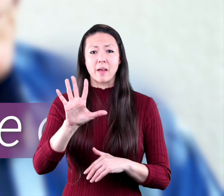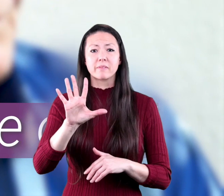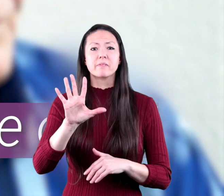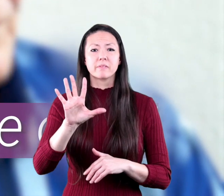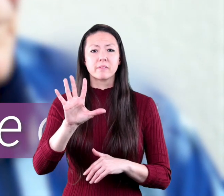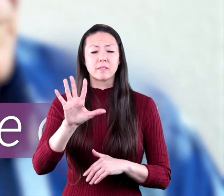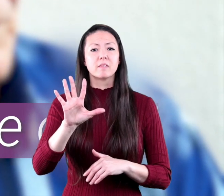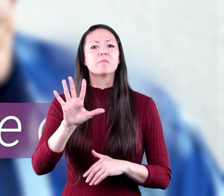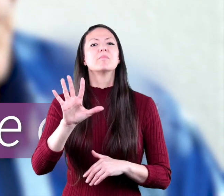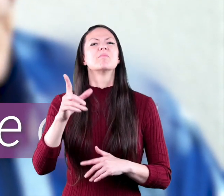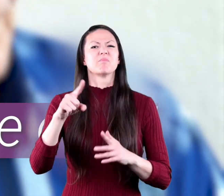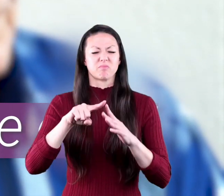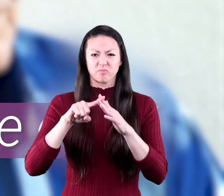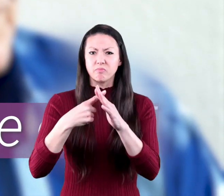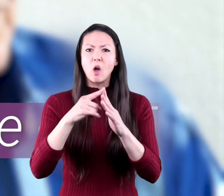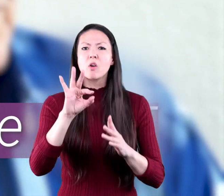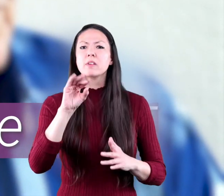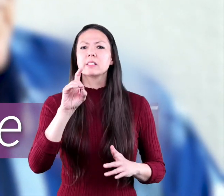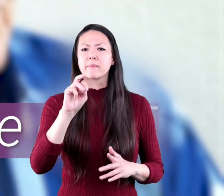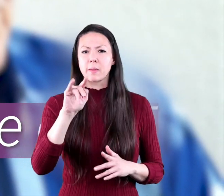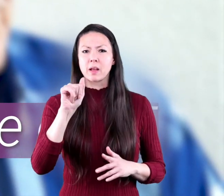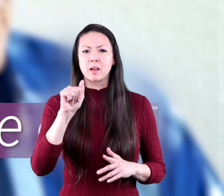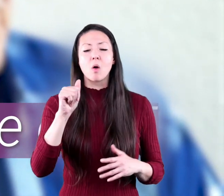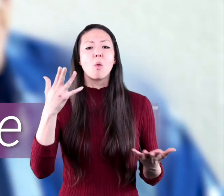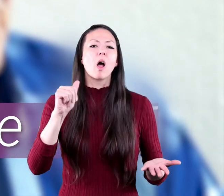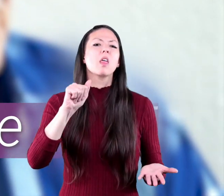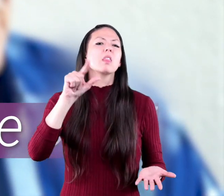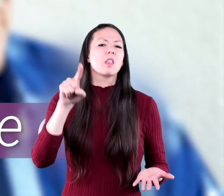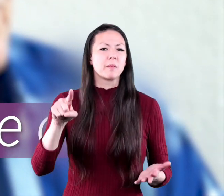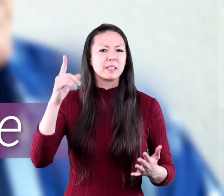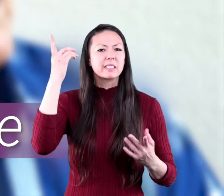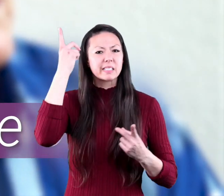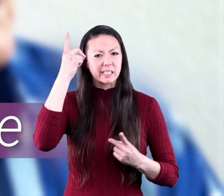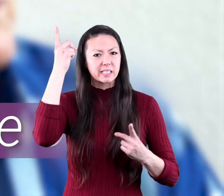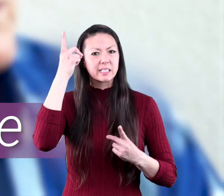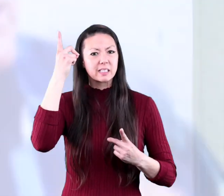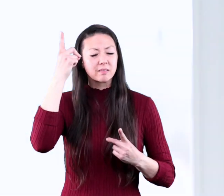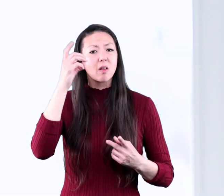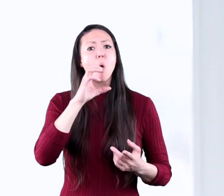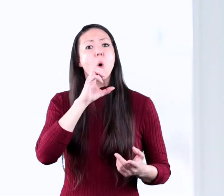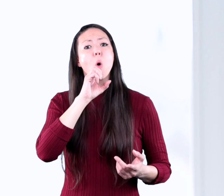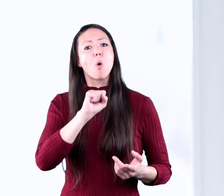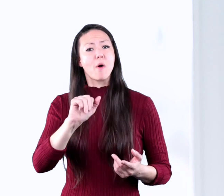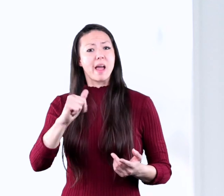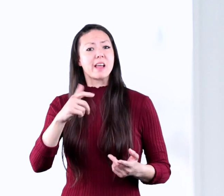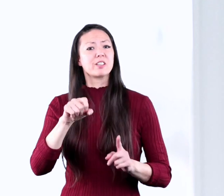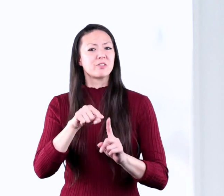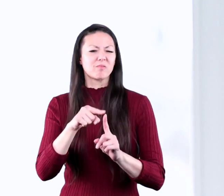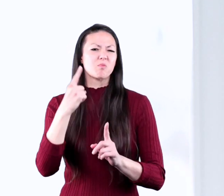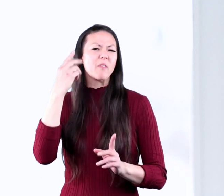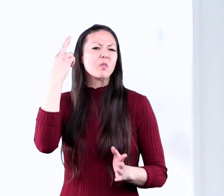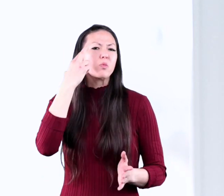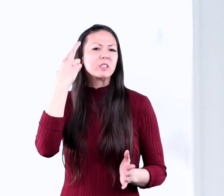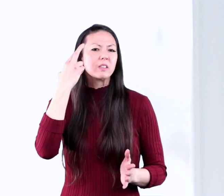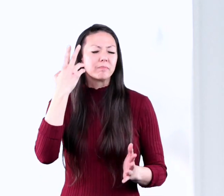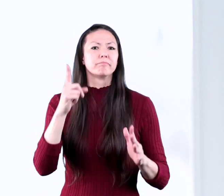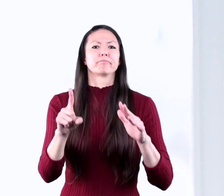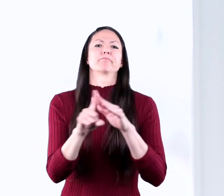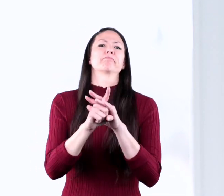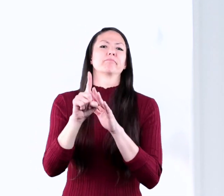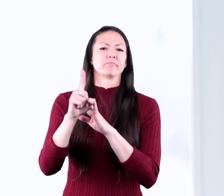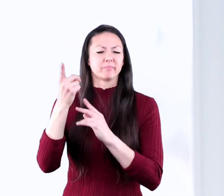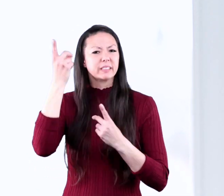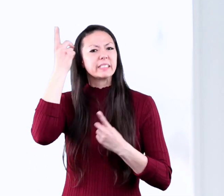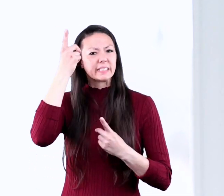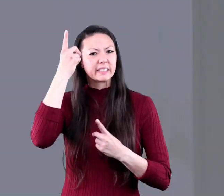have some form of dementia or Alzheimer's disease old age is one reason people can get the